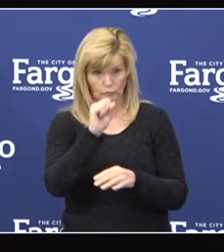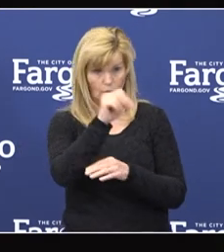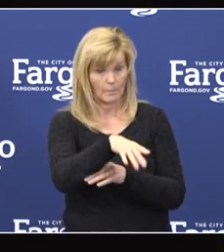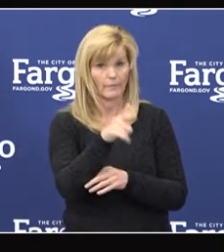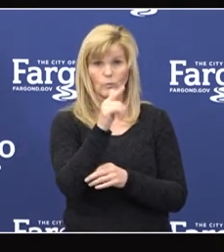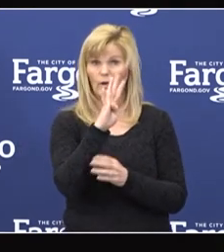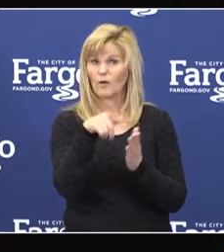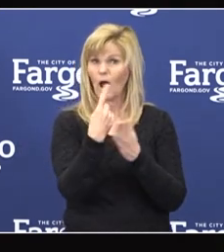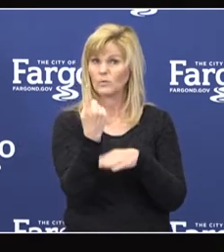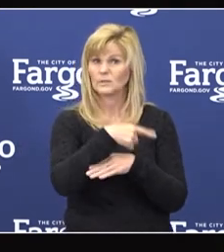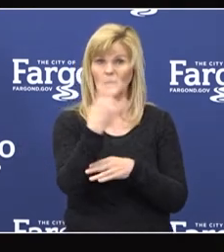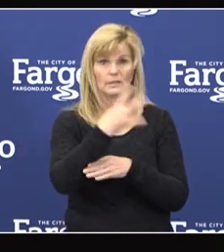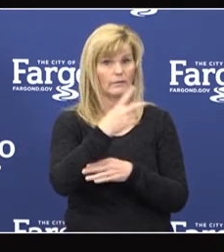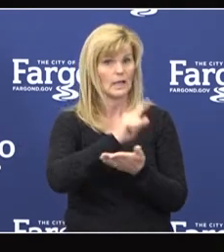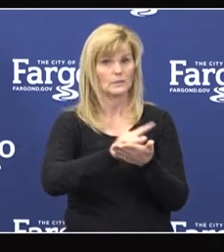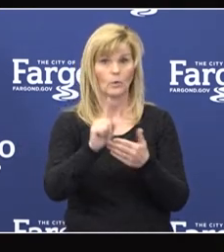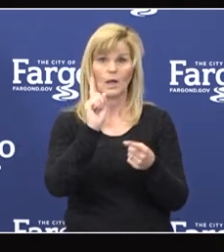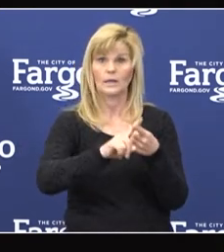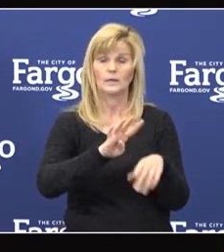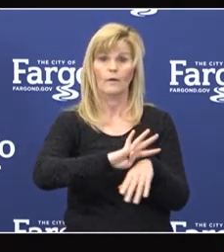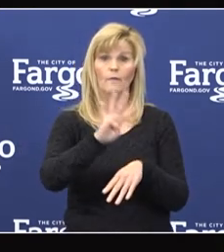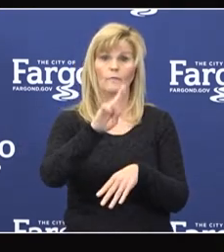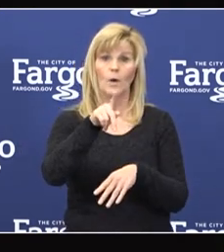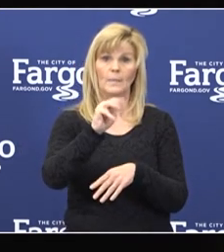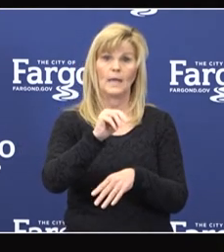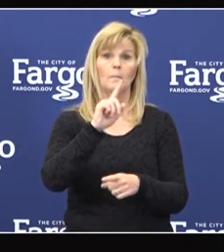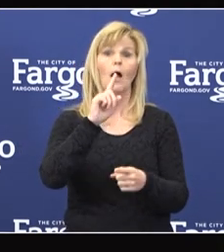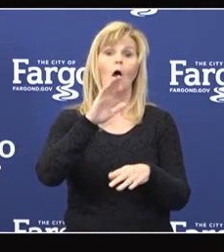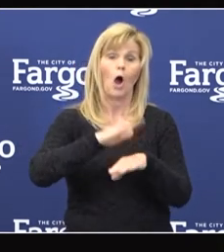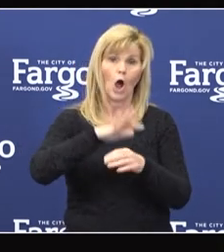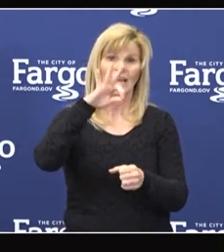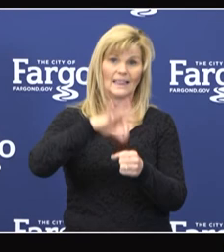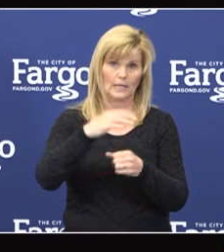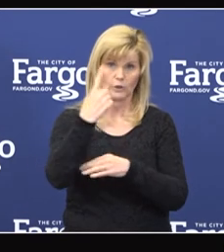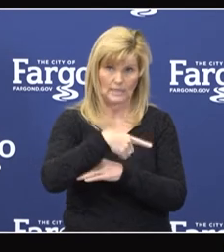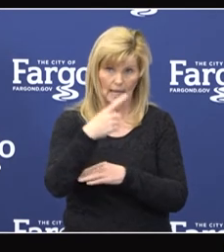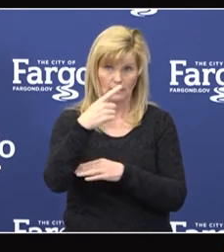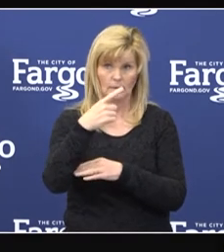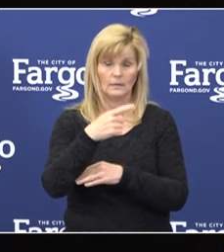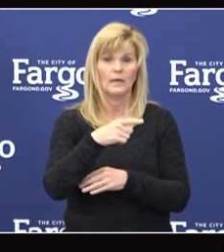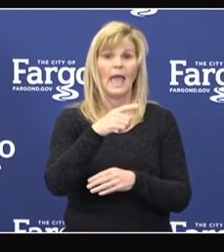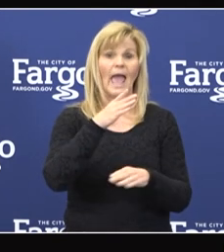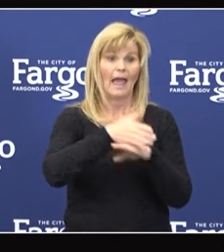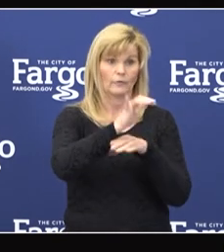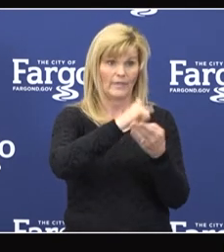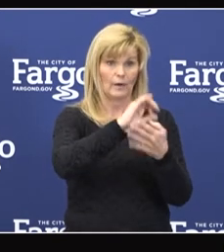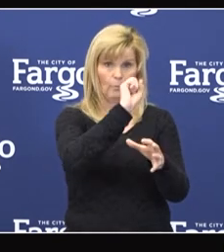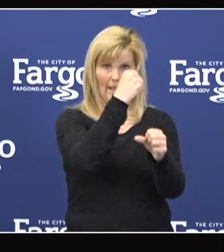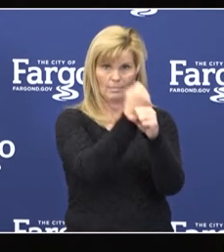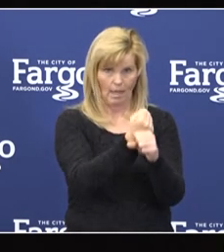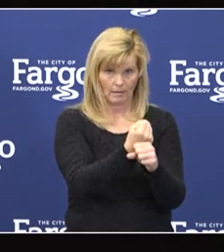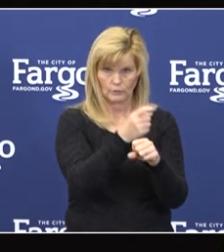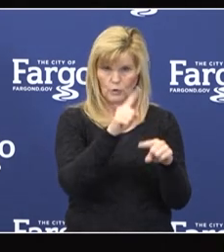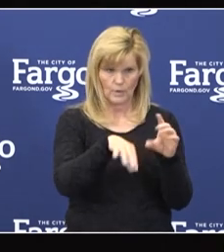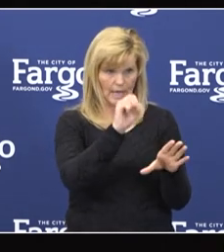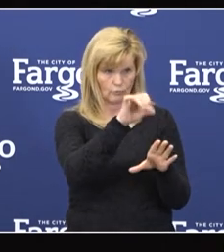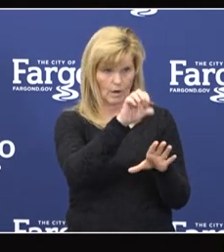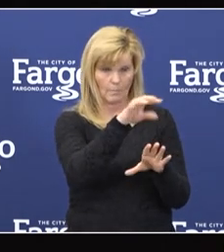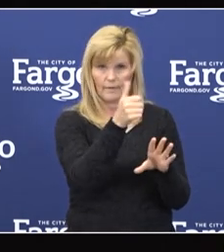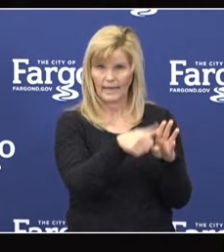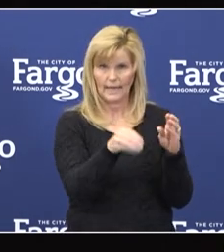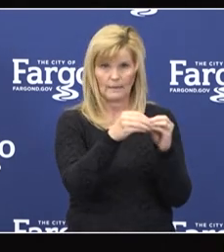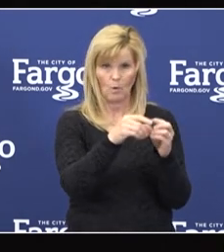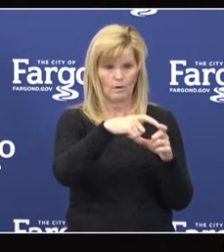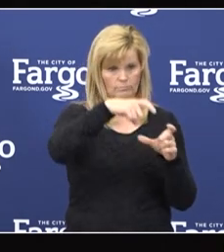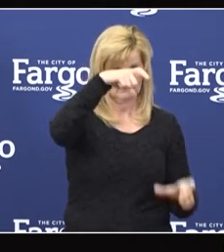days a week, until 4 p.m. on election day. It'll be locked at that time, so no more ballots can be deposited. Ballots